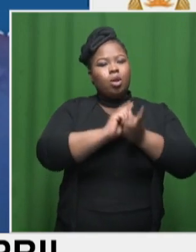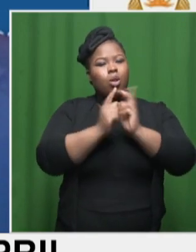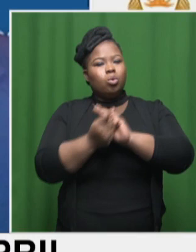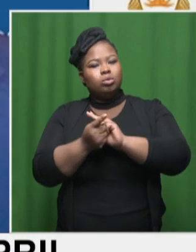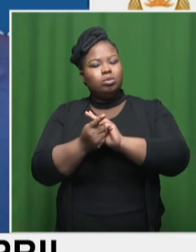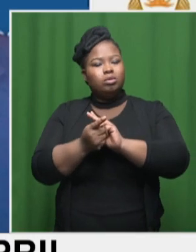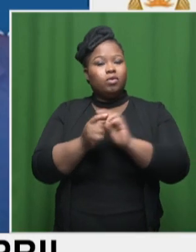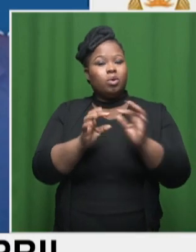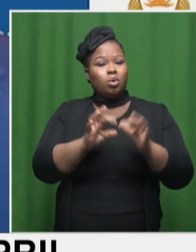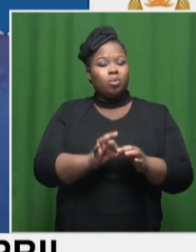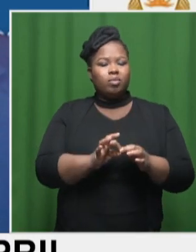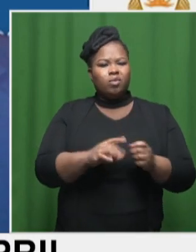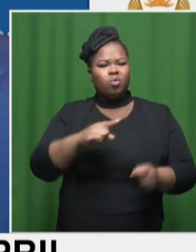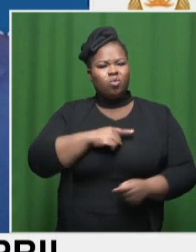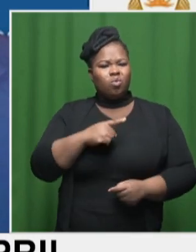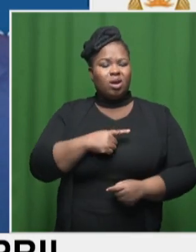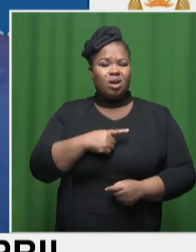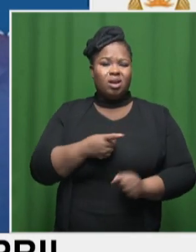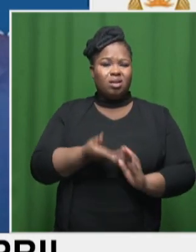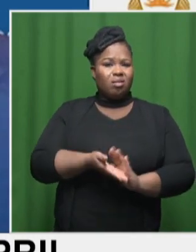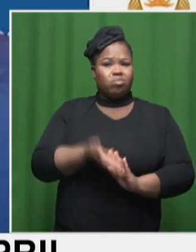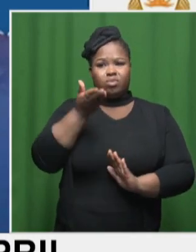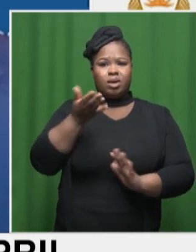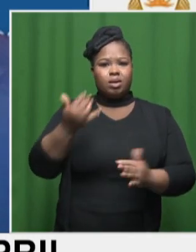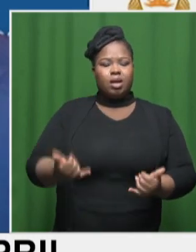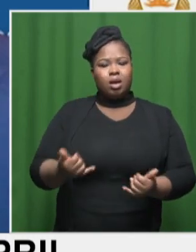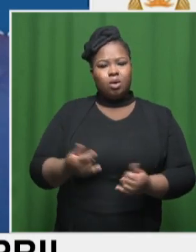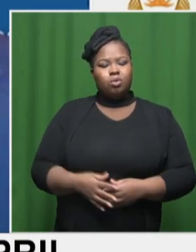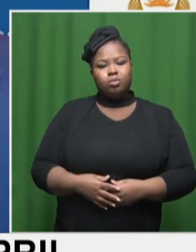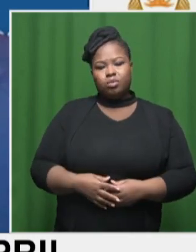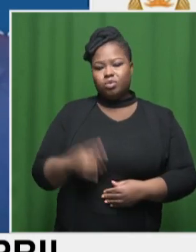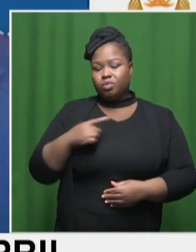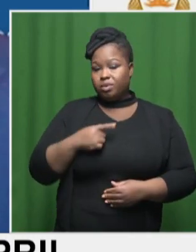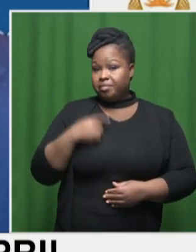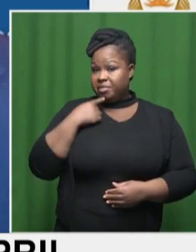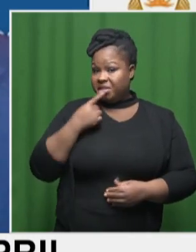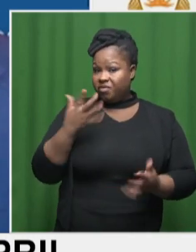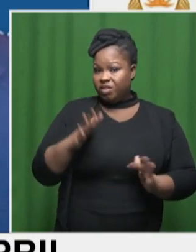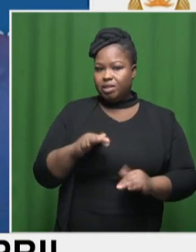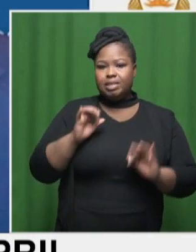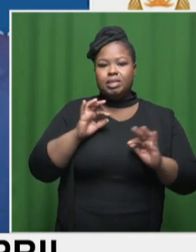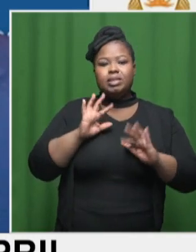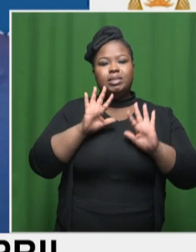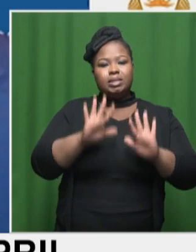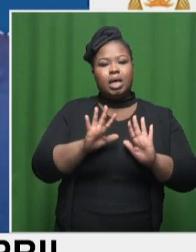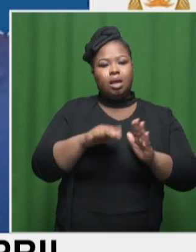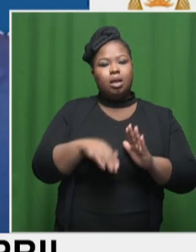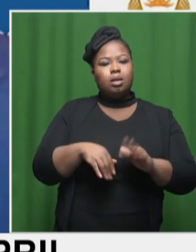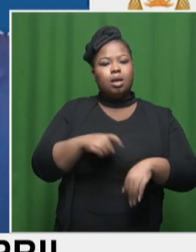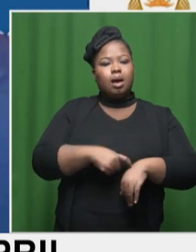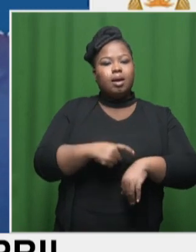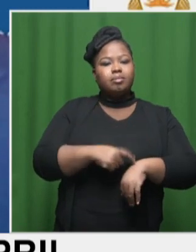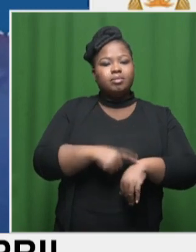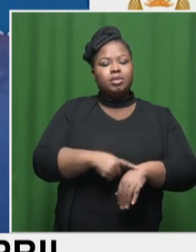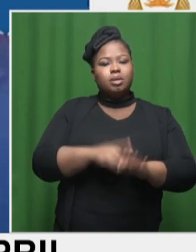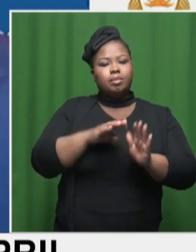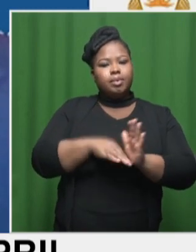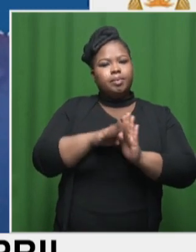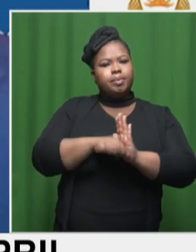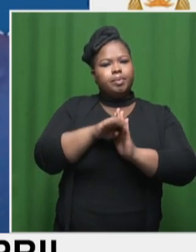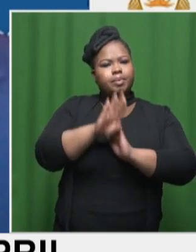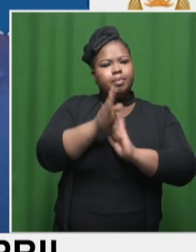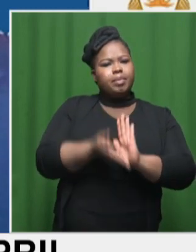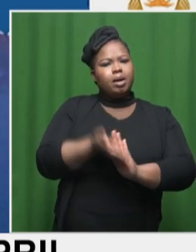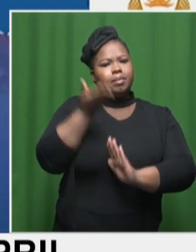because of these drastic increases, as I said, about 10 consecutive interest rate hikes and they've really hit